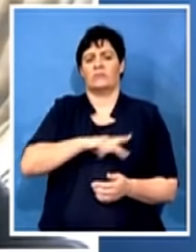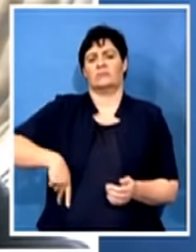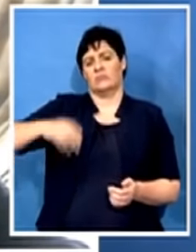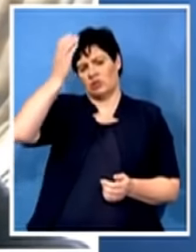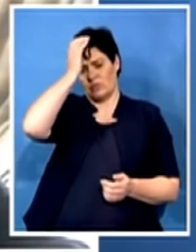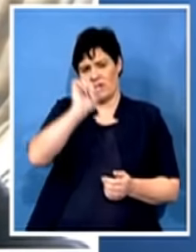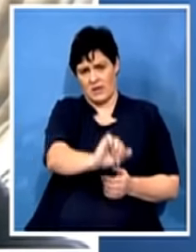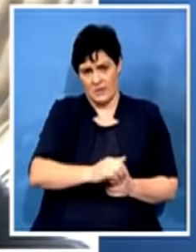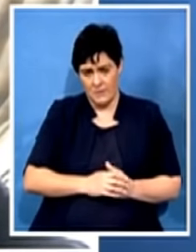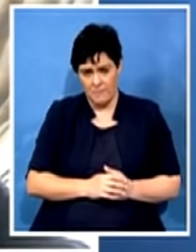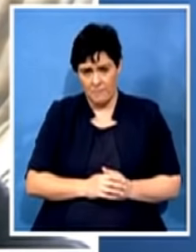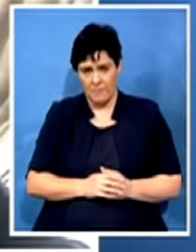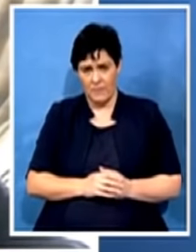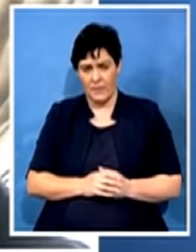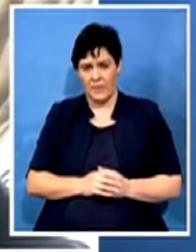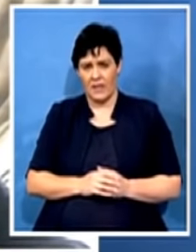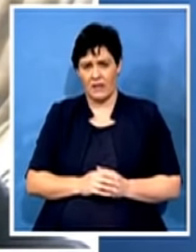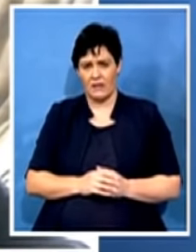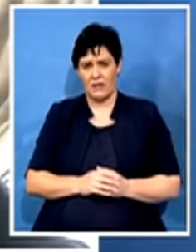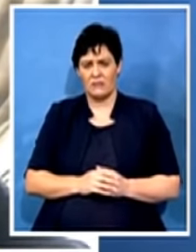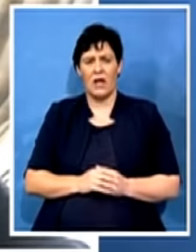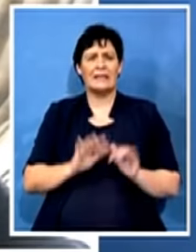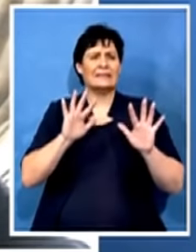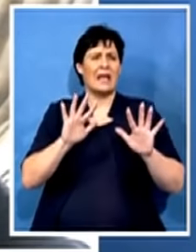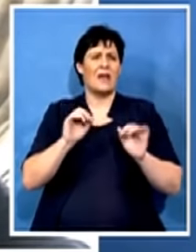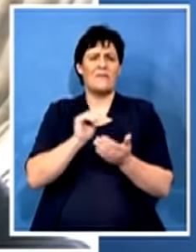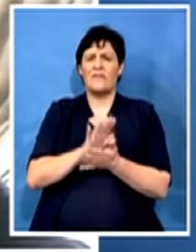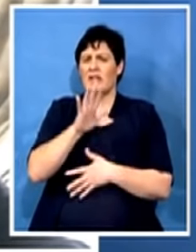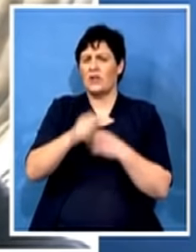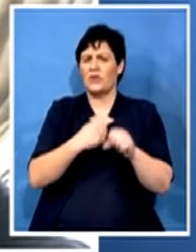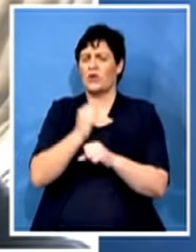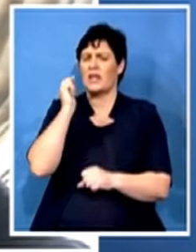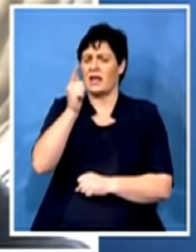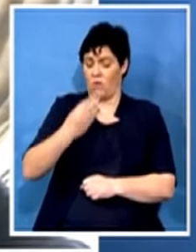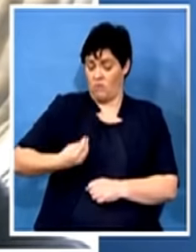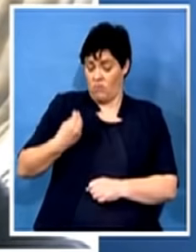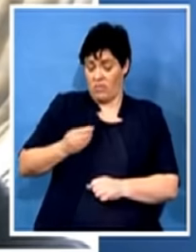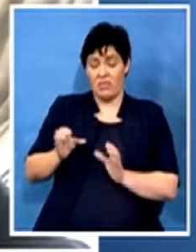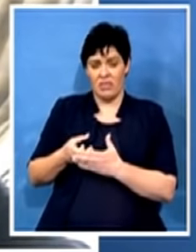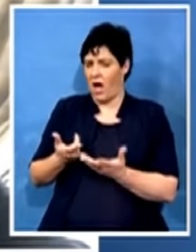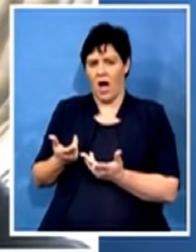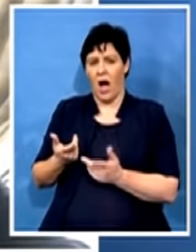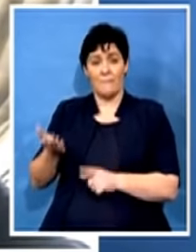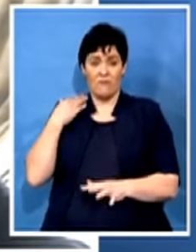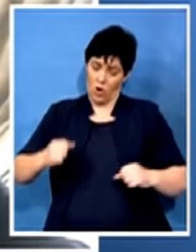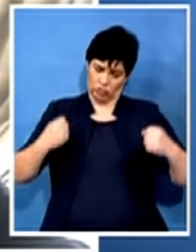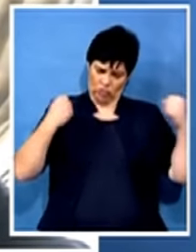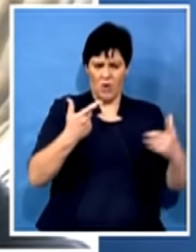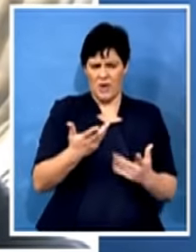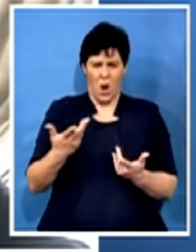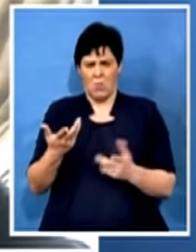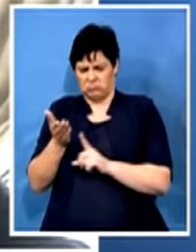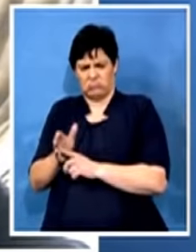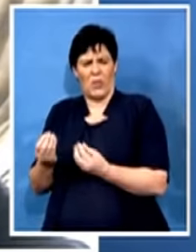or 15 years later, the ANC Youth League is a shadow of its former self. In fact, it's only a name that's left. That